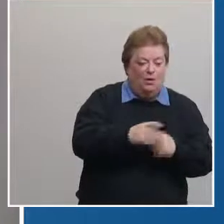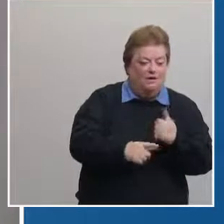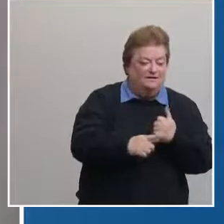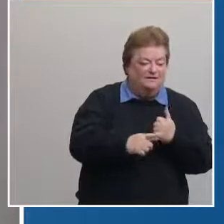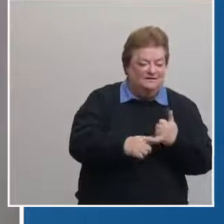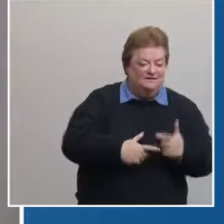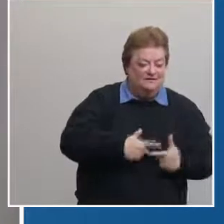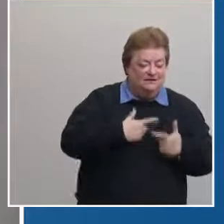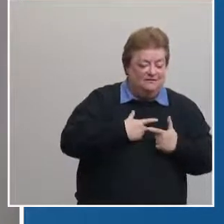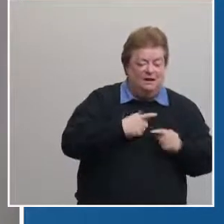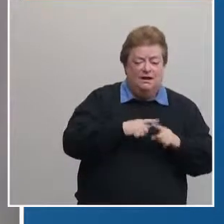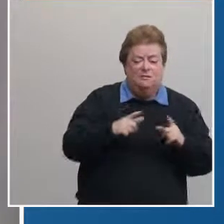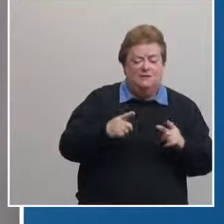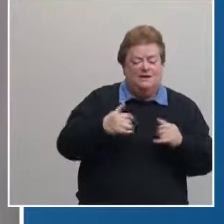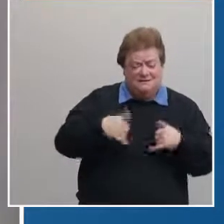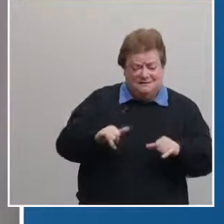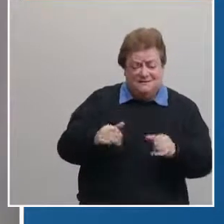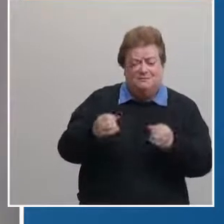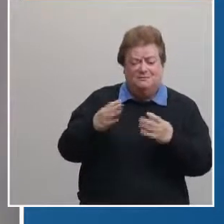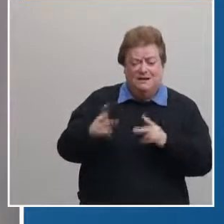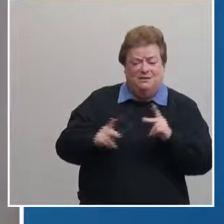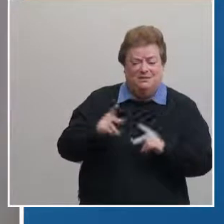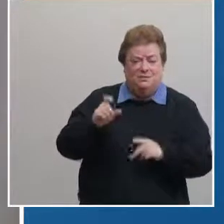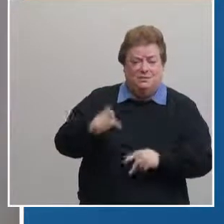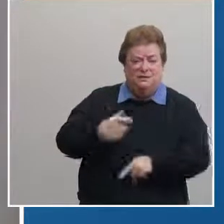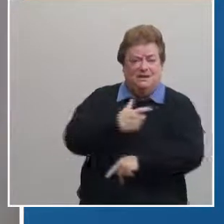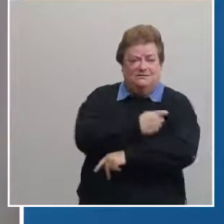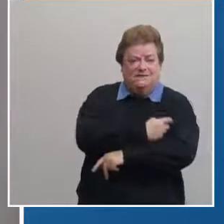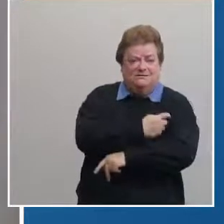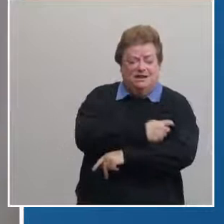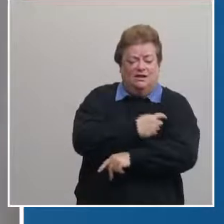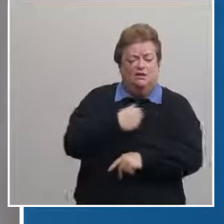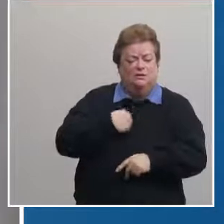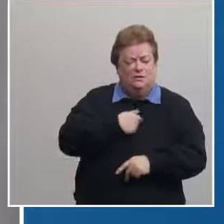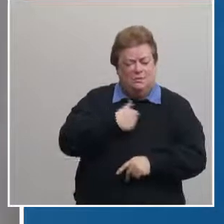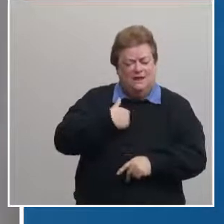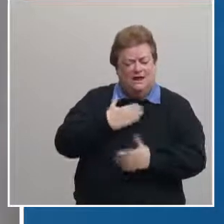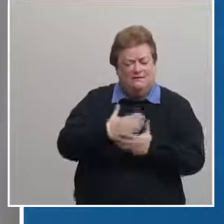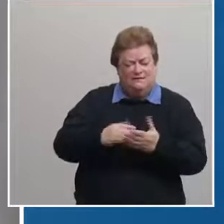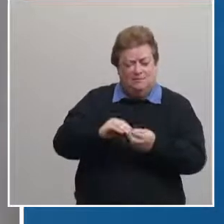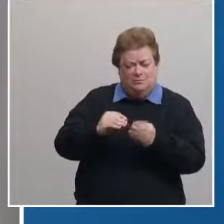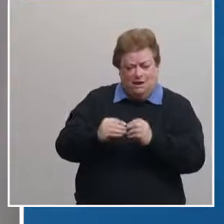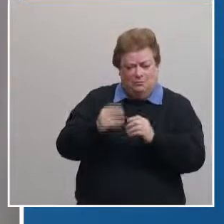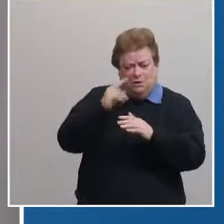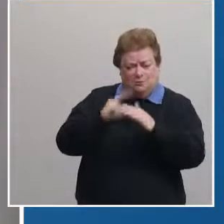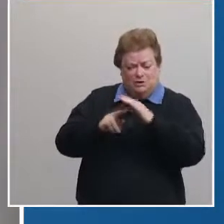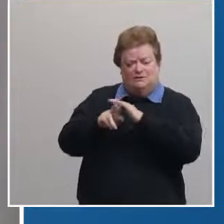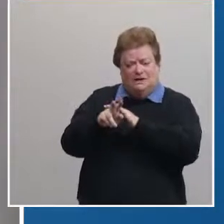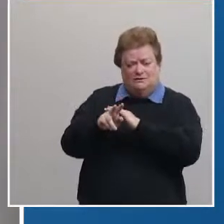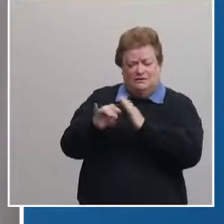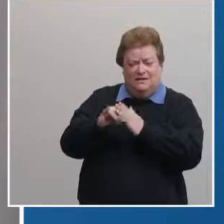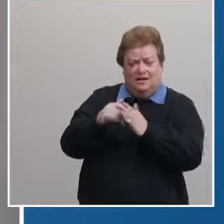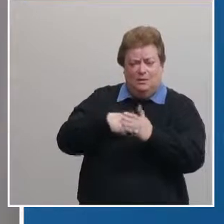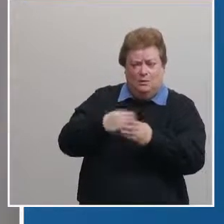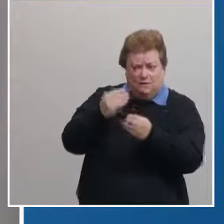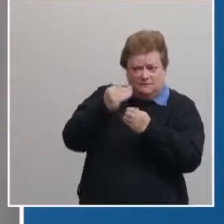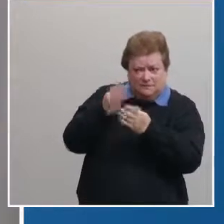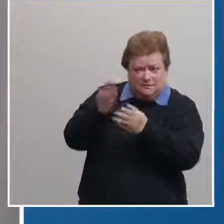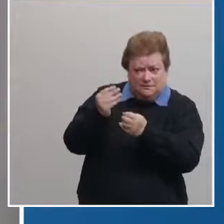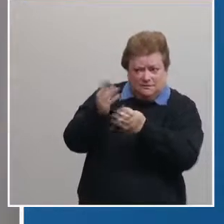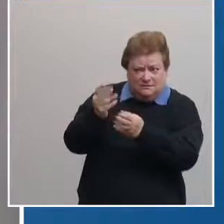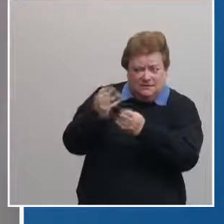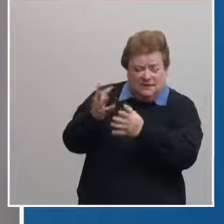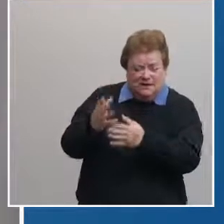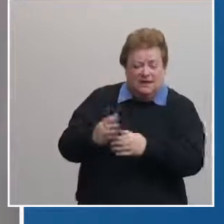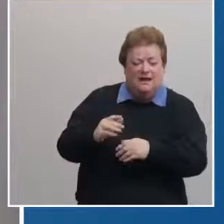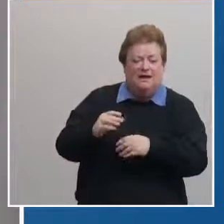many of them are still needing the vaccine so we have projections that we have shared with them about how many doses